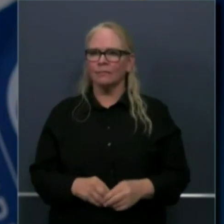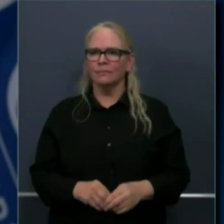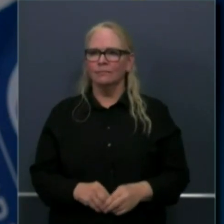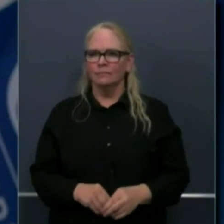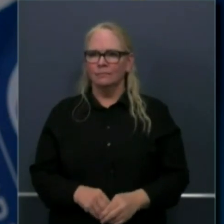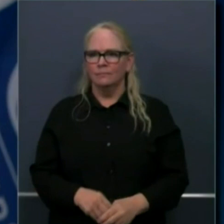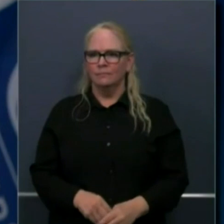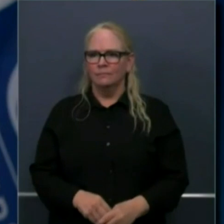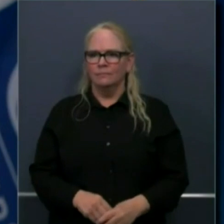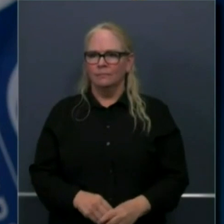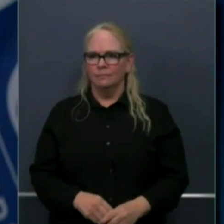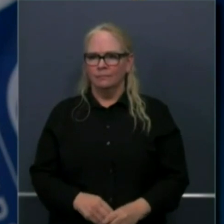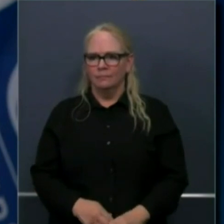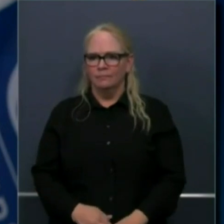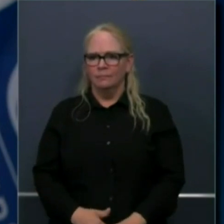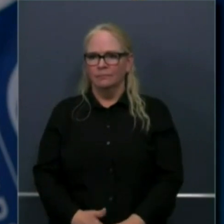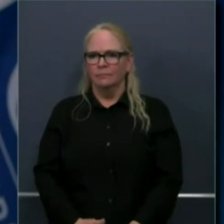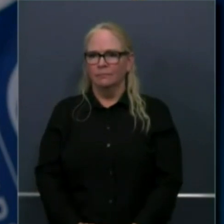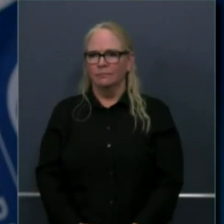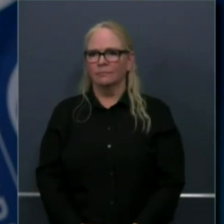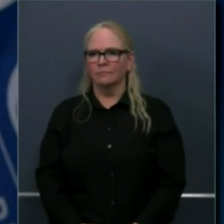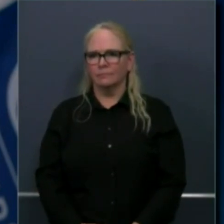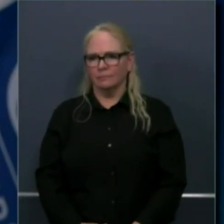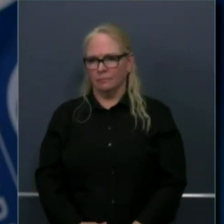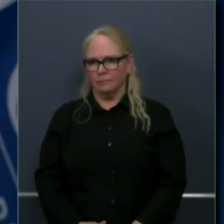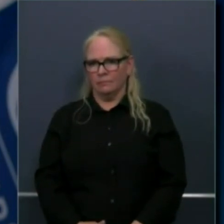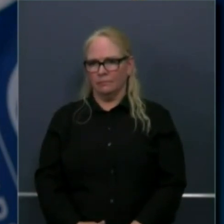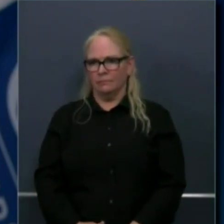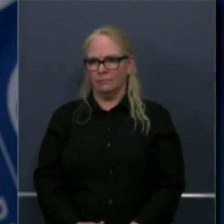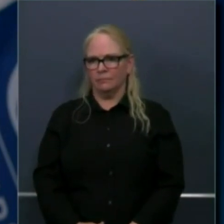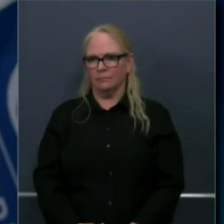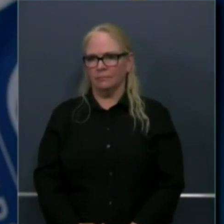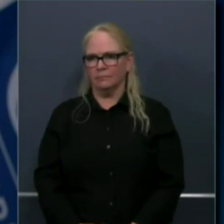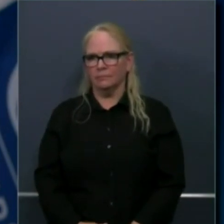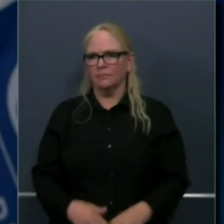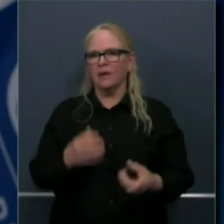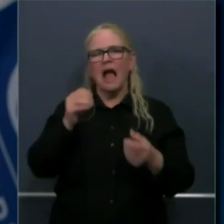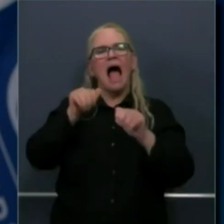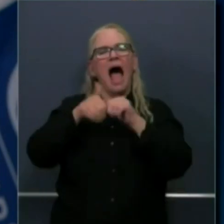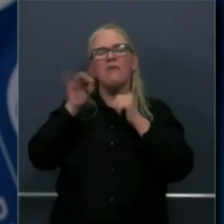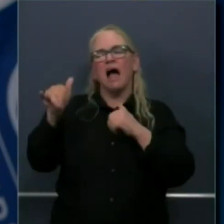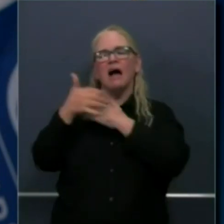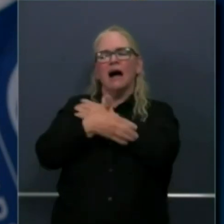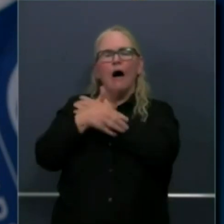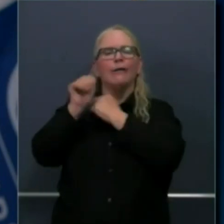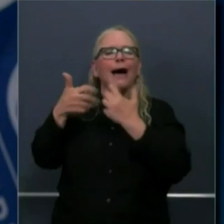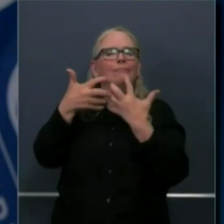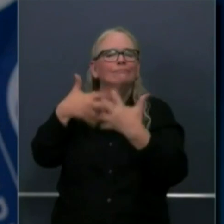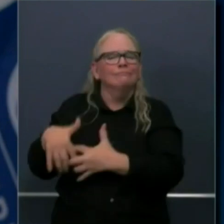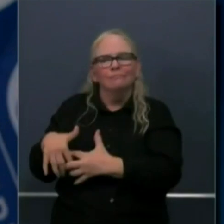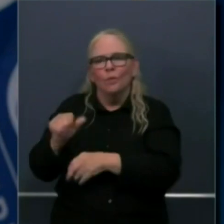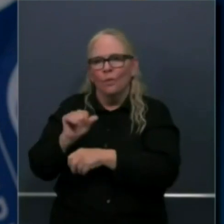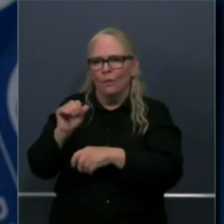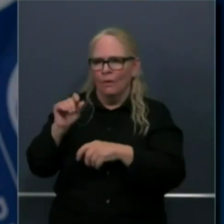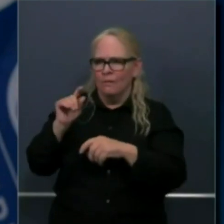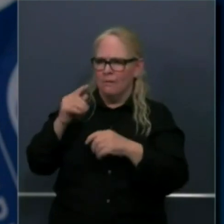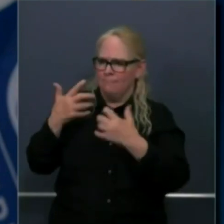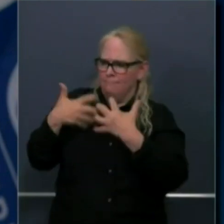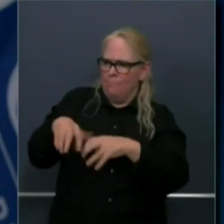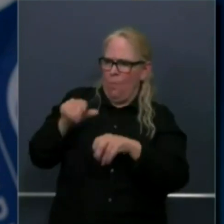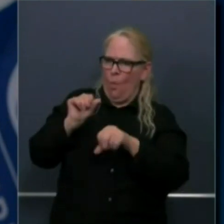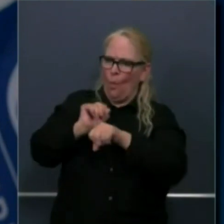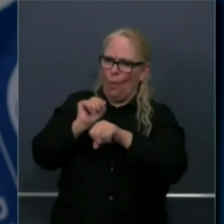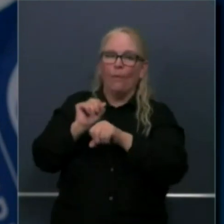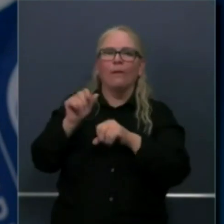in a position to be able to move through stage two in perhaps a different way. These are